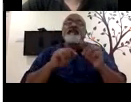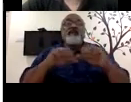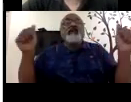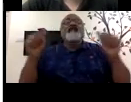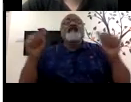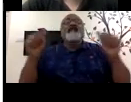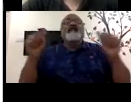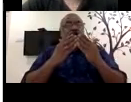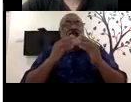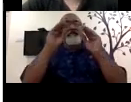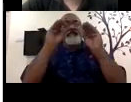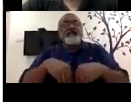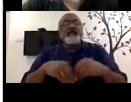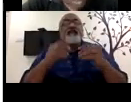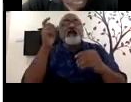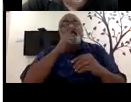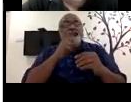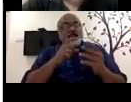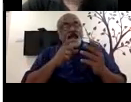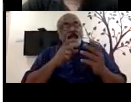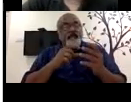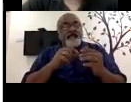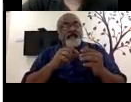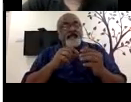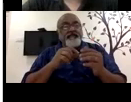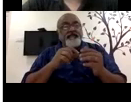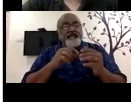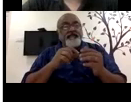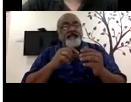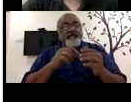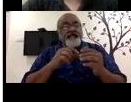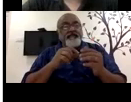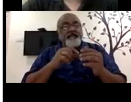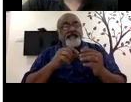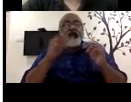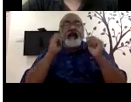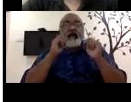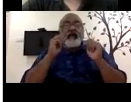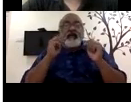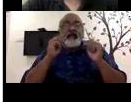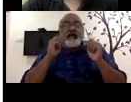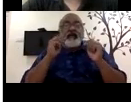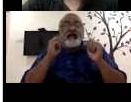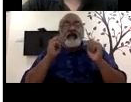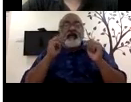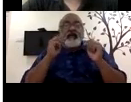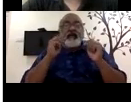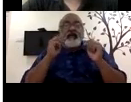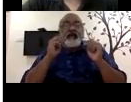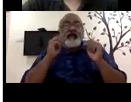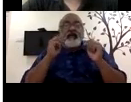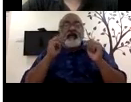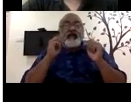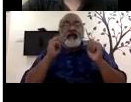Very few have access. Mainstream learning our higher education is hardly accessible, so 6 to